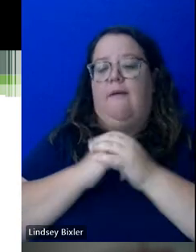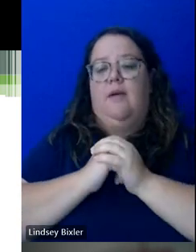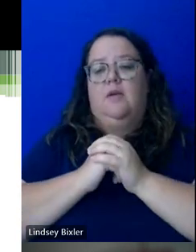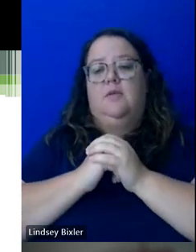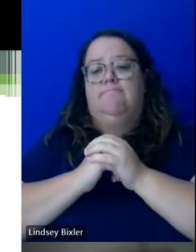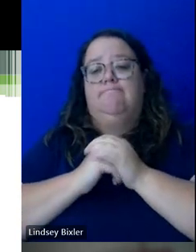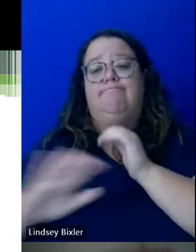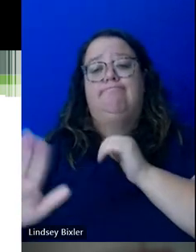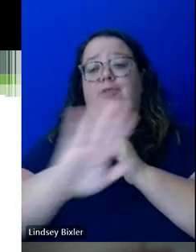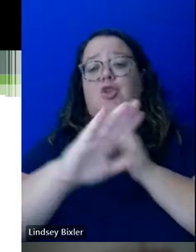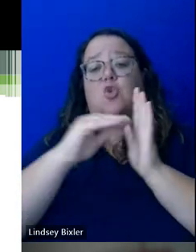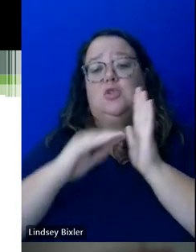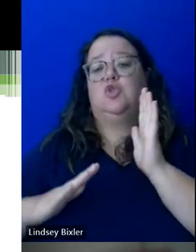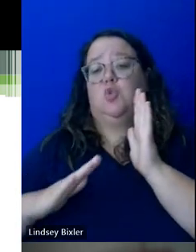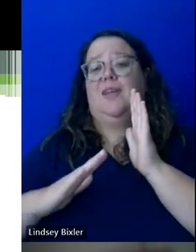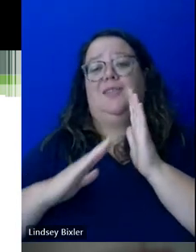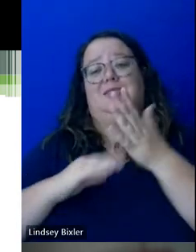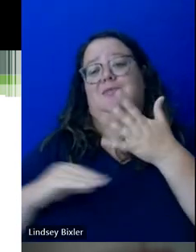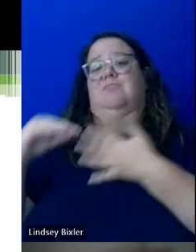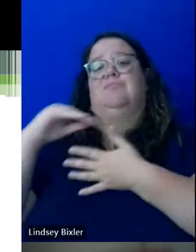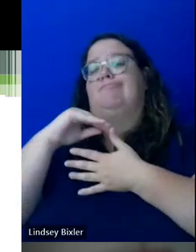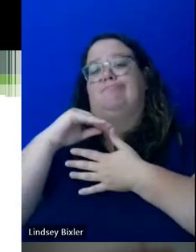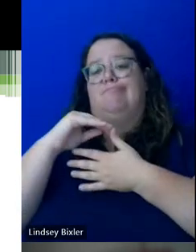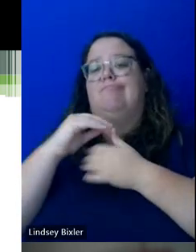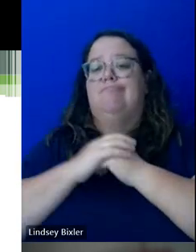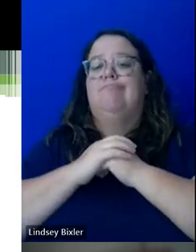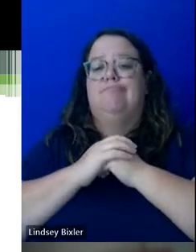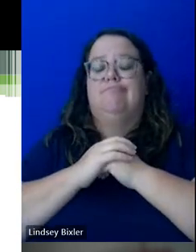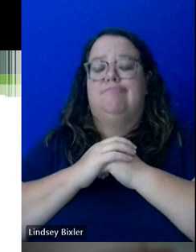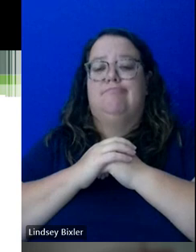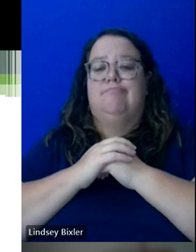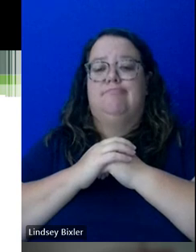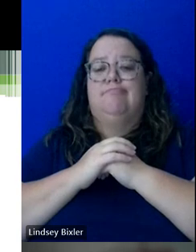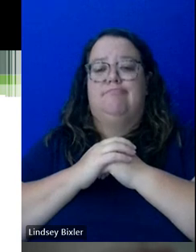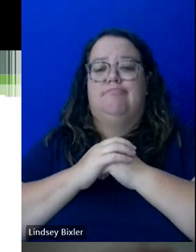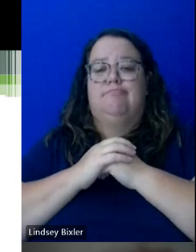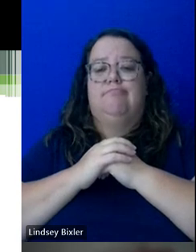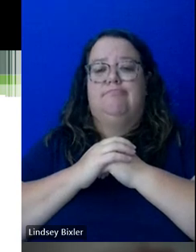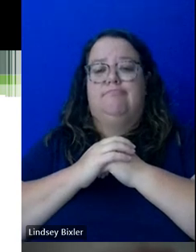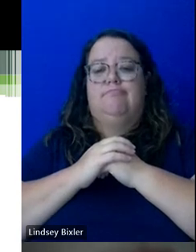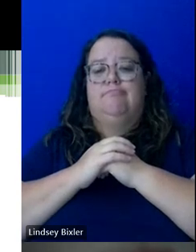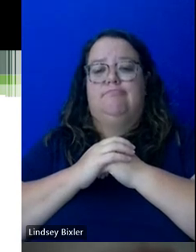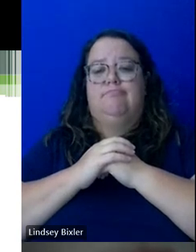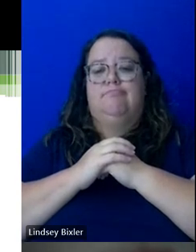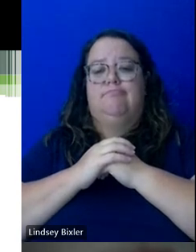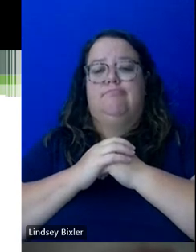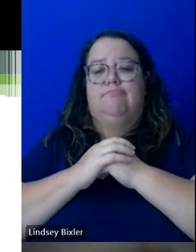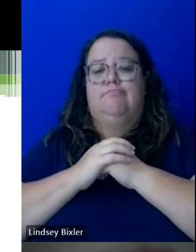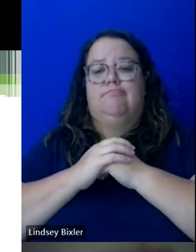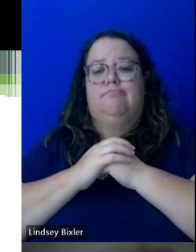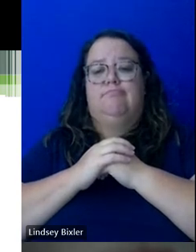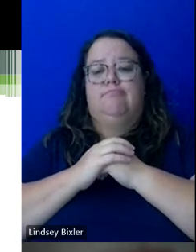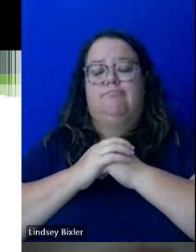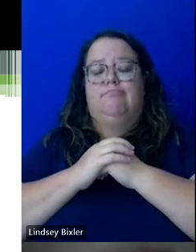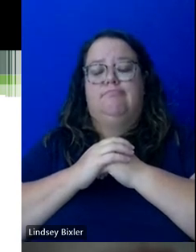students front and first and, you know, and we'll we do what we what